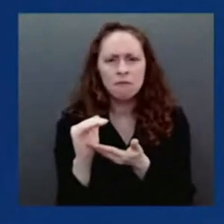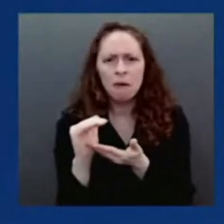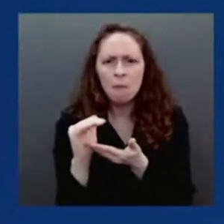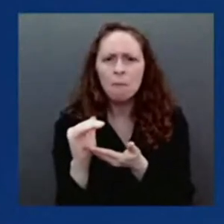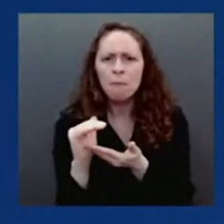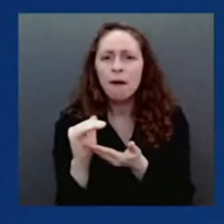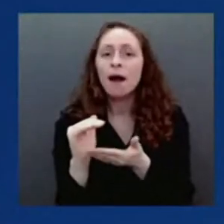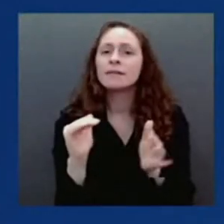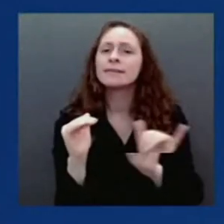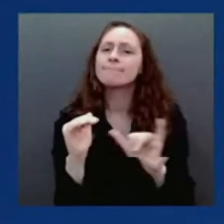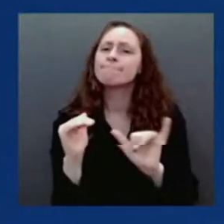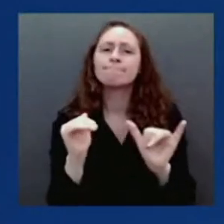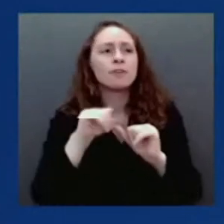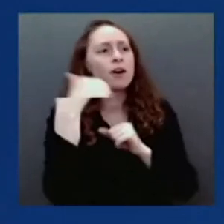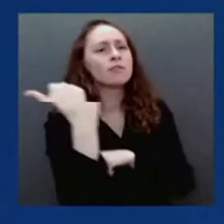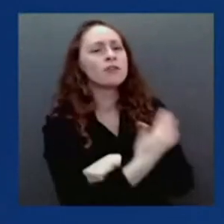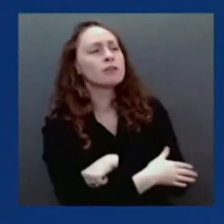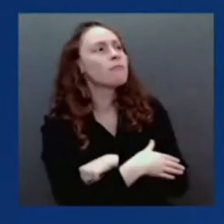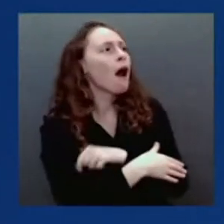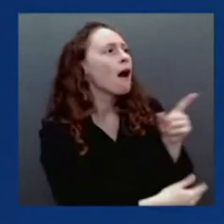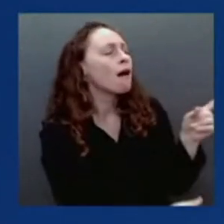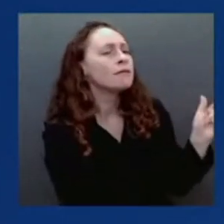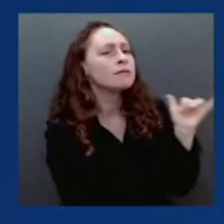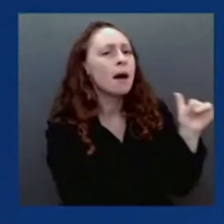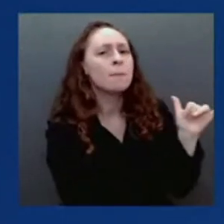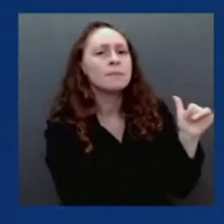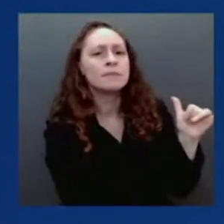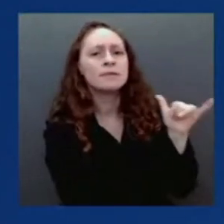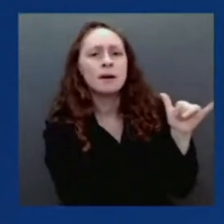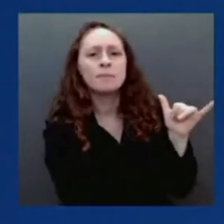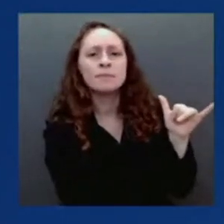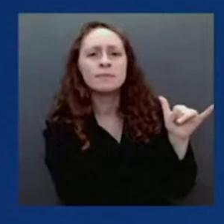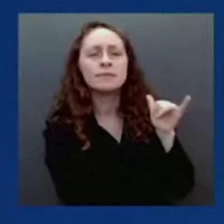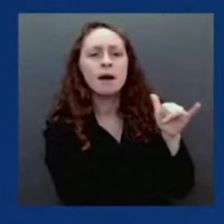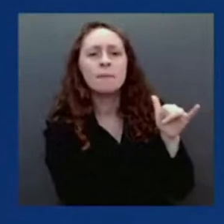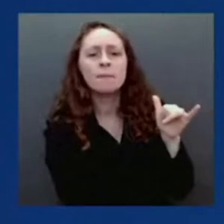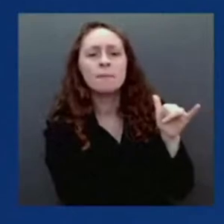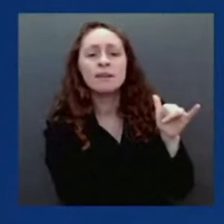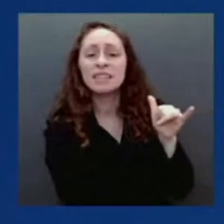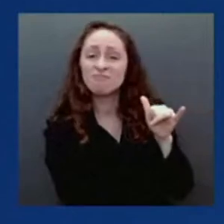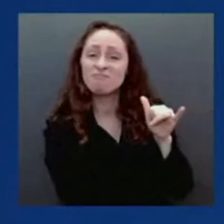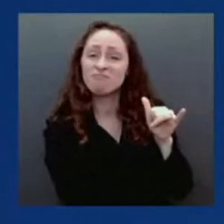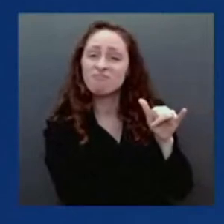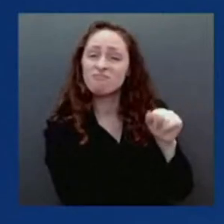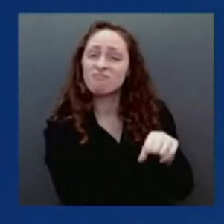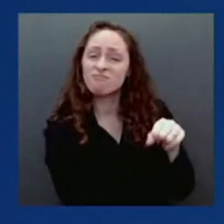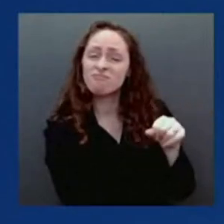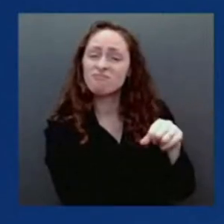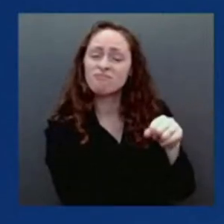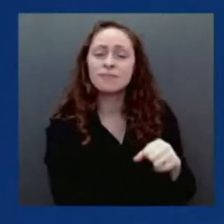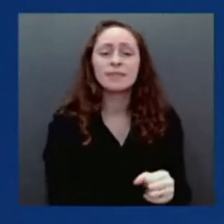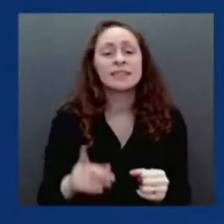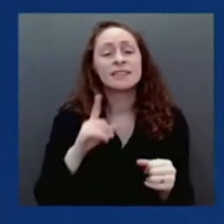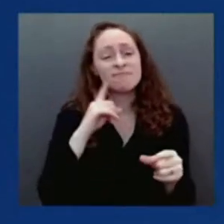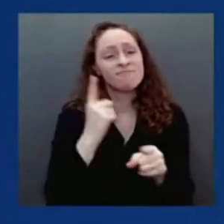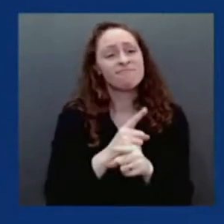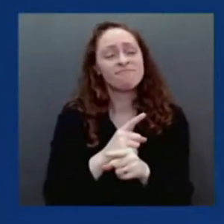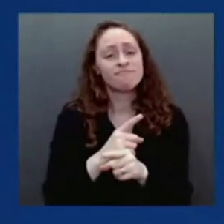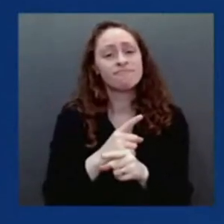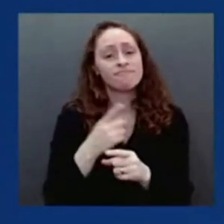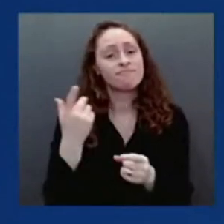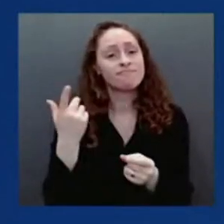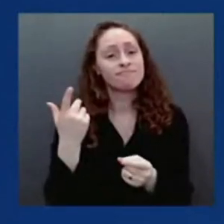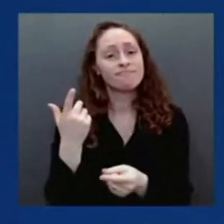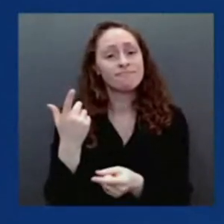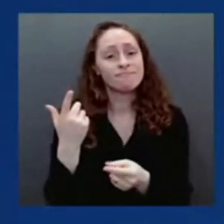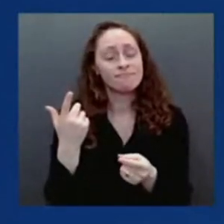what you've been, what you commented on. First, that people are behaving differently in the context of Omicron. Many are, you know, masking